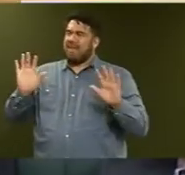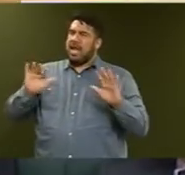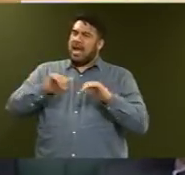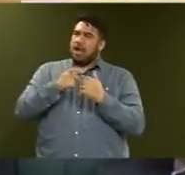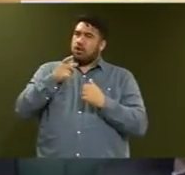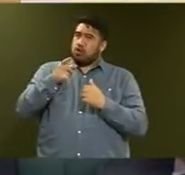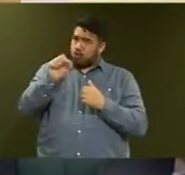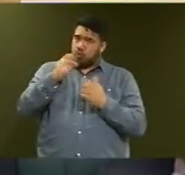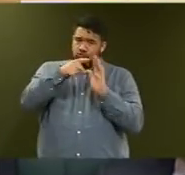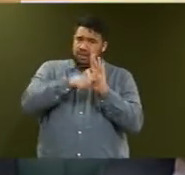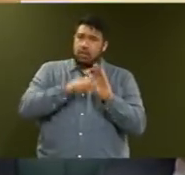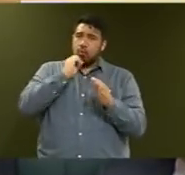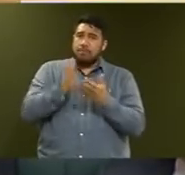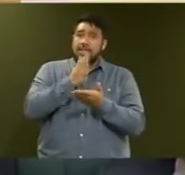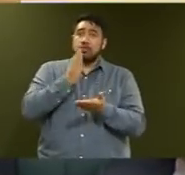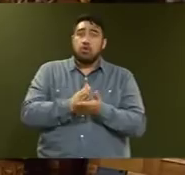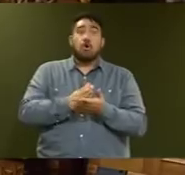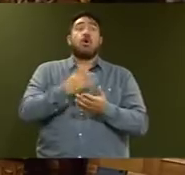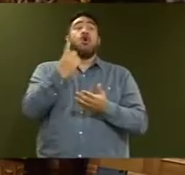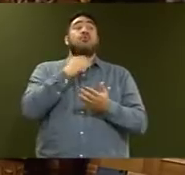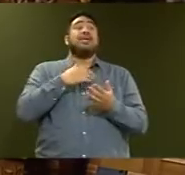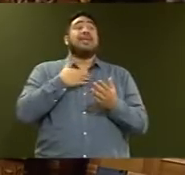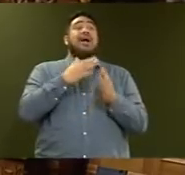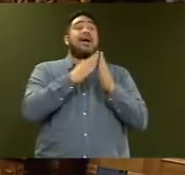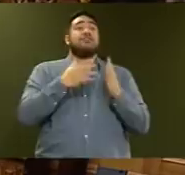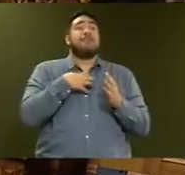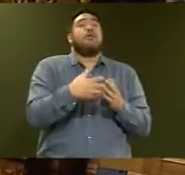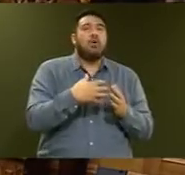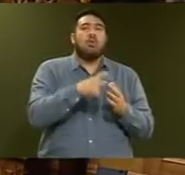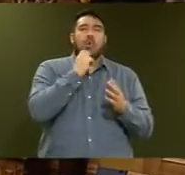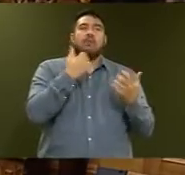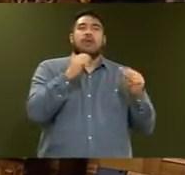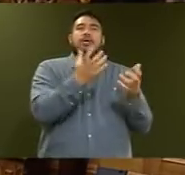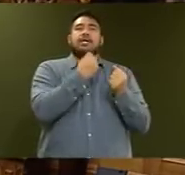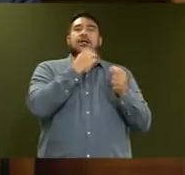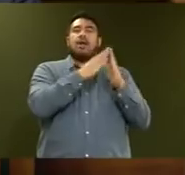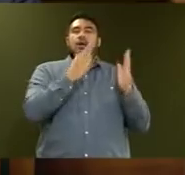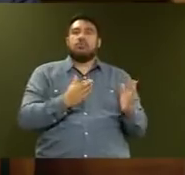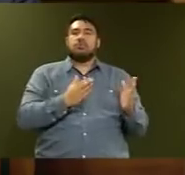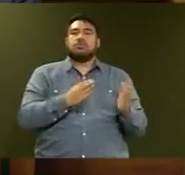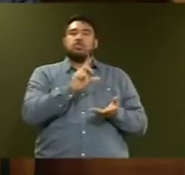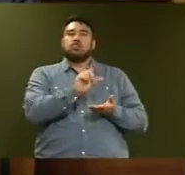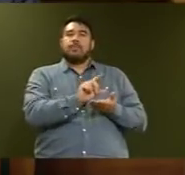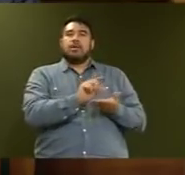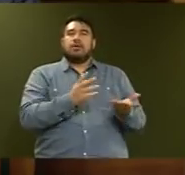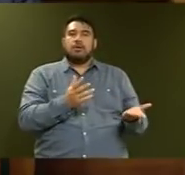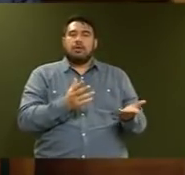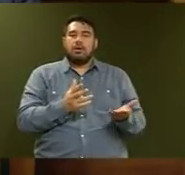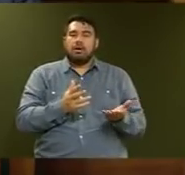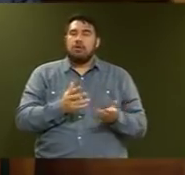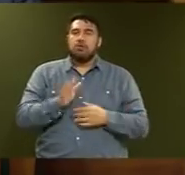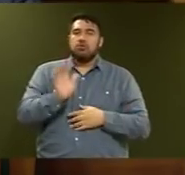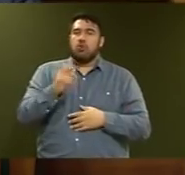homes go to those who are most in need? The Honourable Phil Twyford. I haven't seen that report, but I do consider